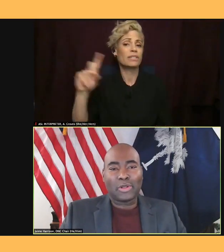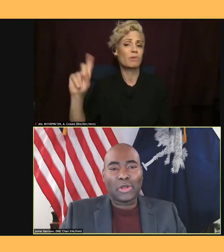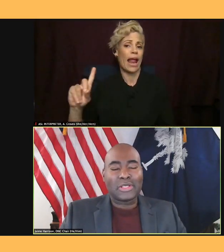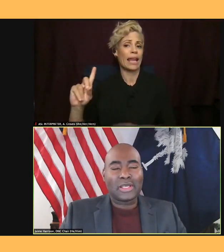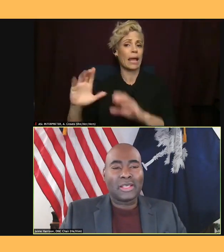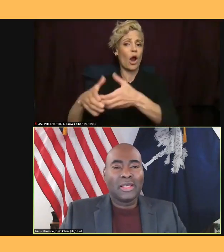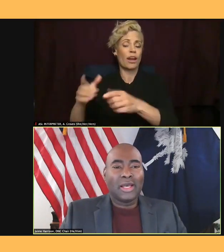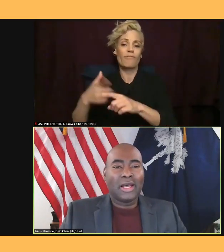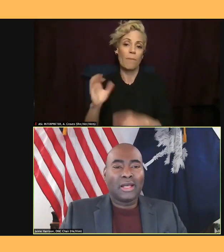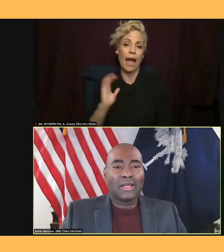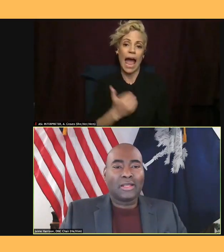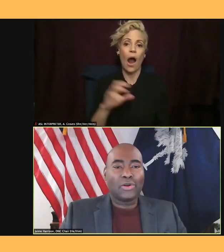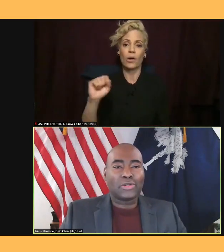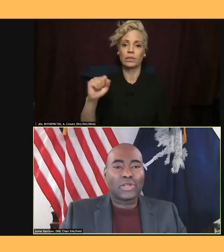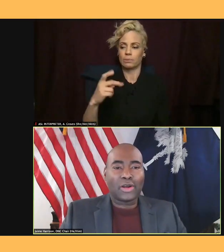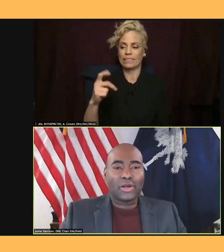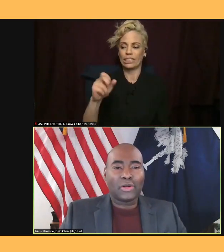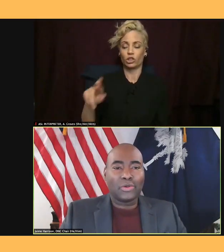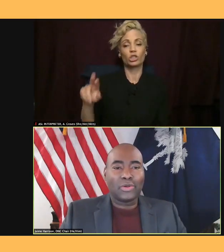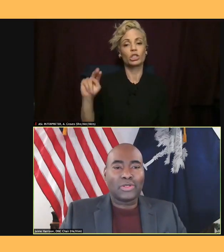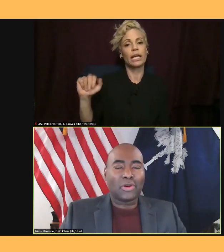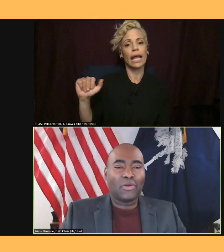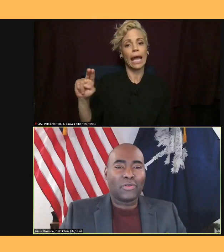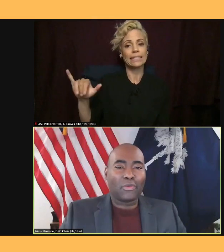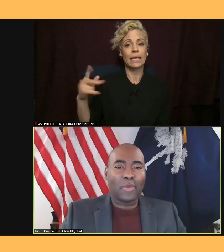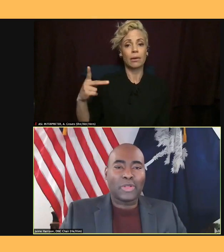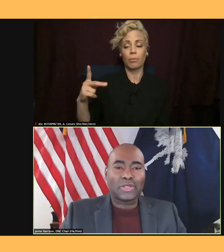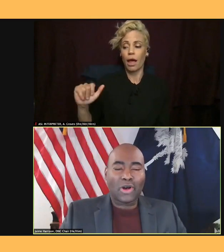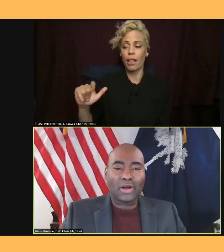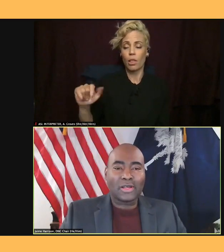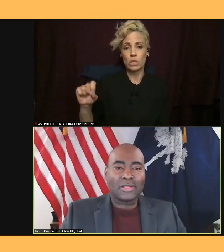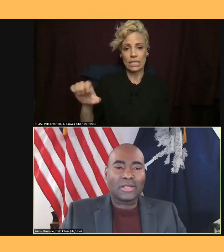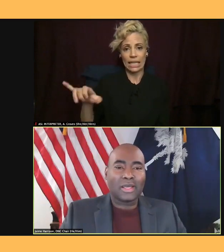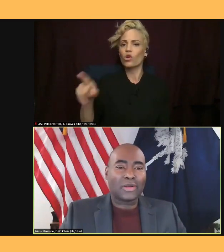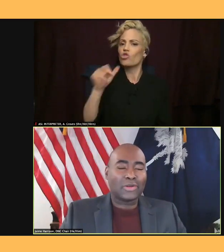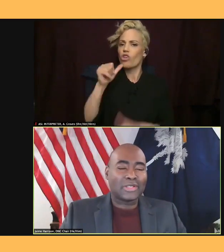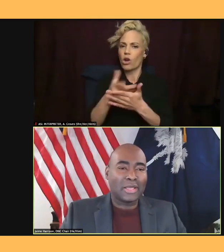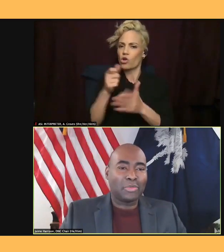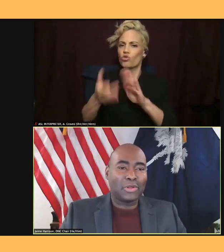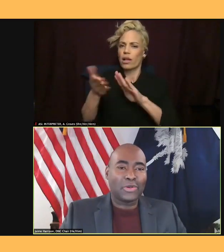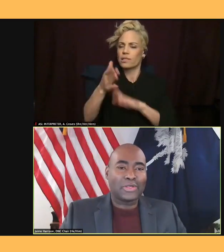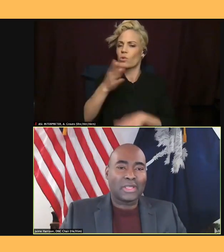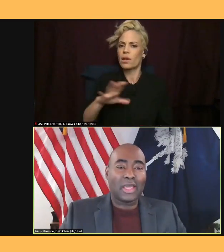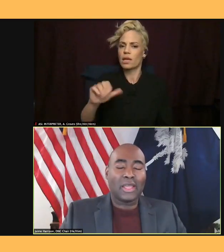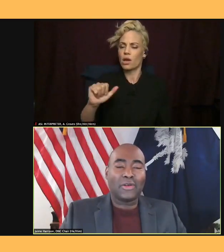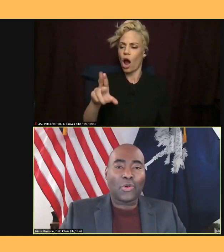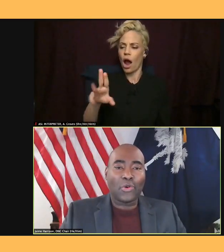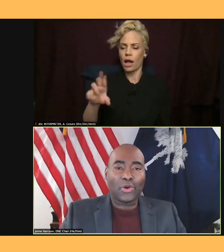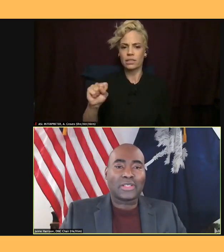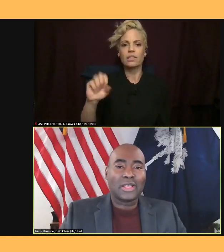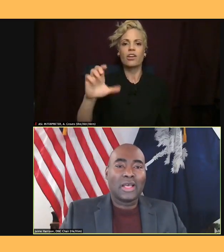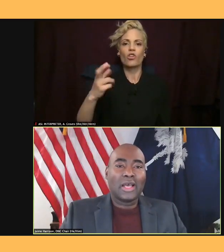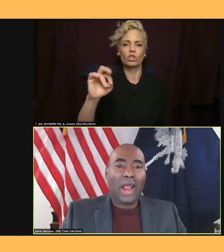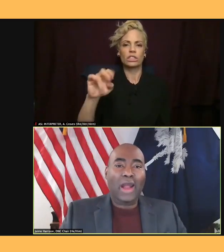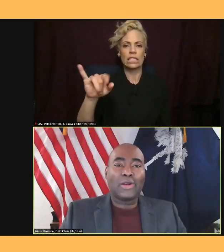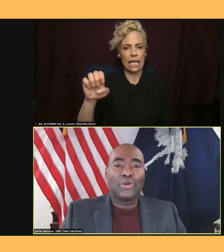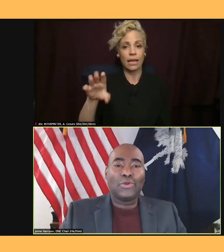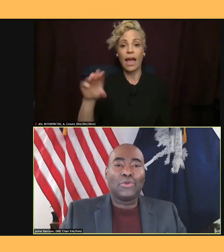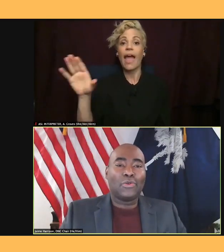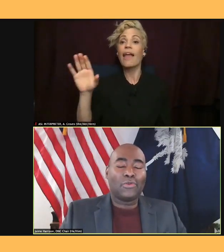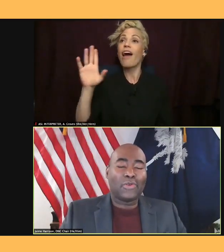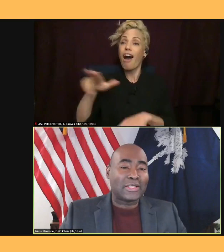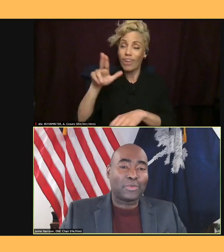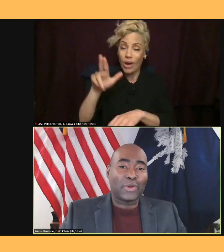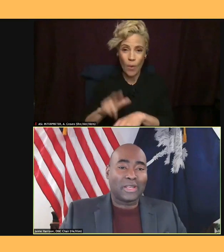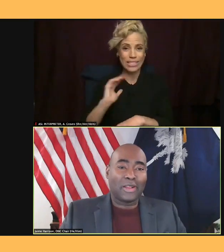her daughter who is over the Women's Caucus, Christine Pelosi, and of course, our new Vice President